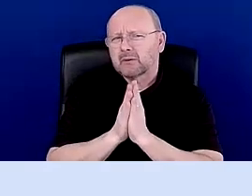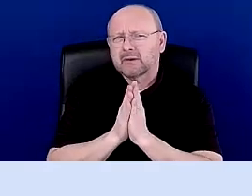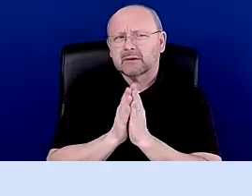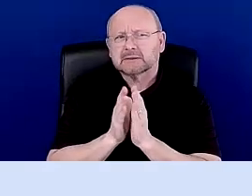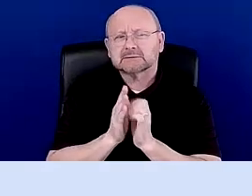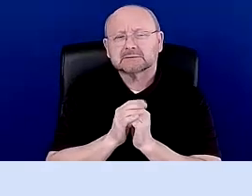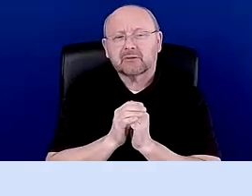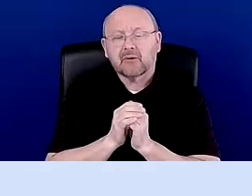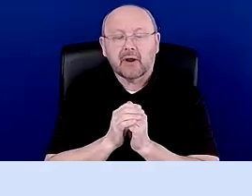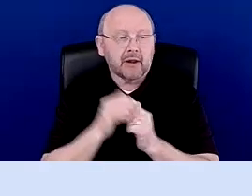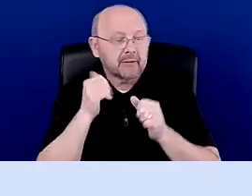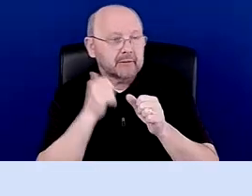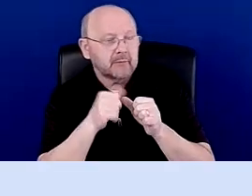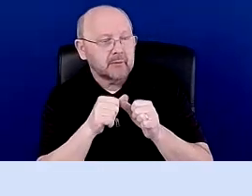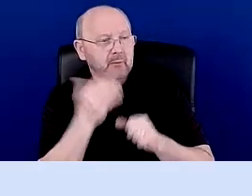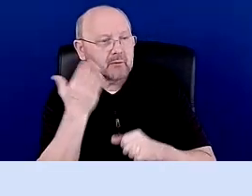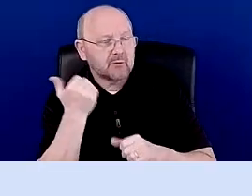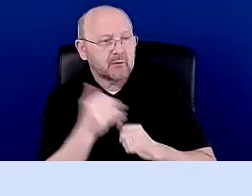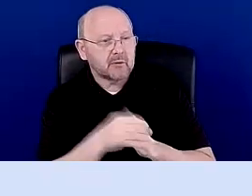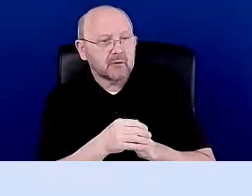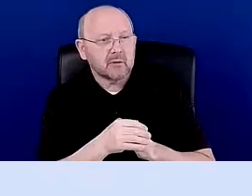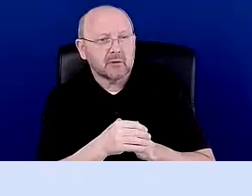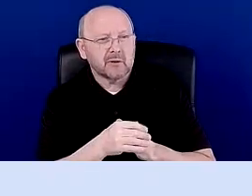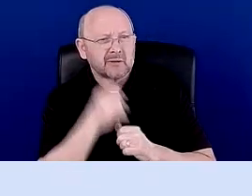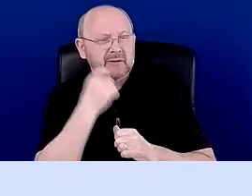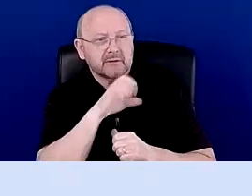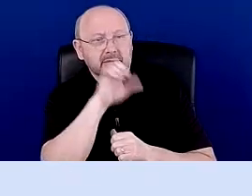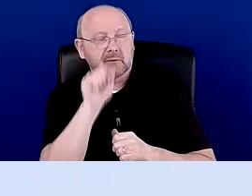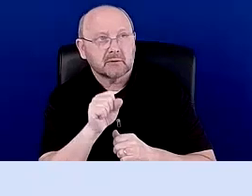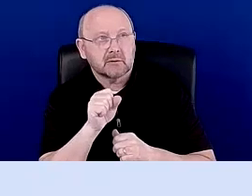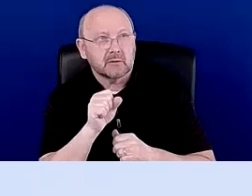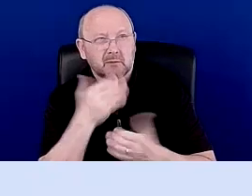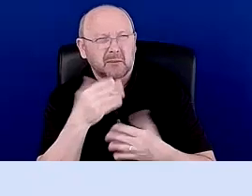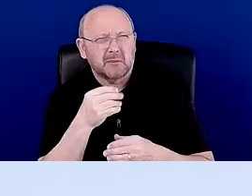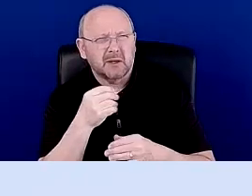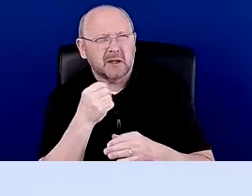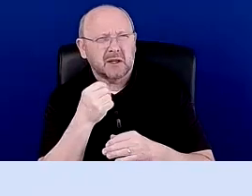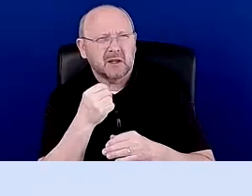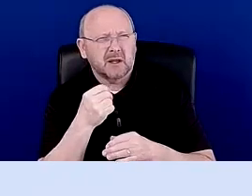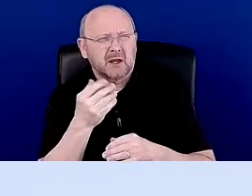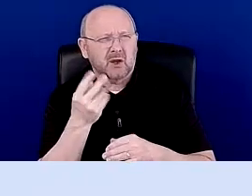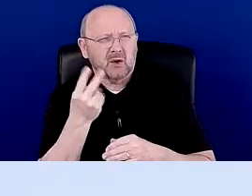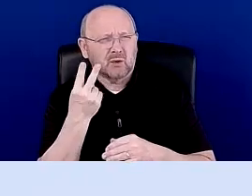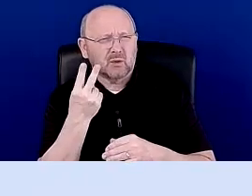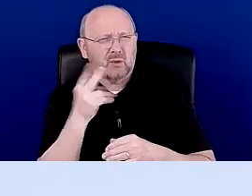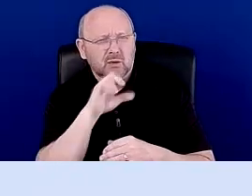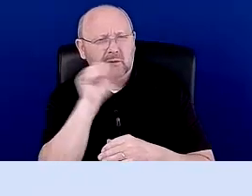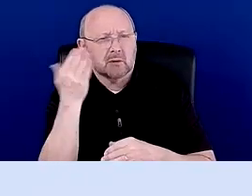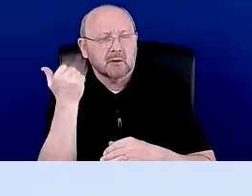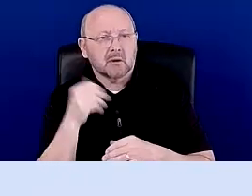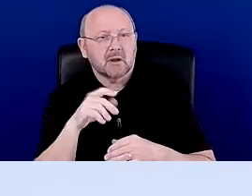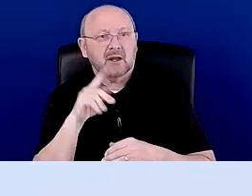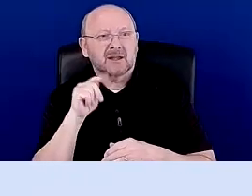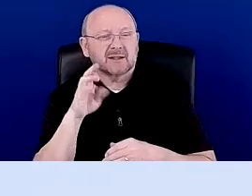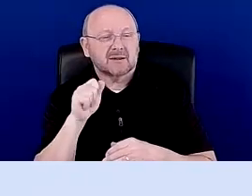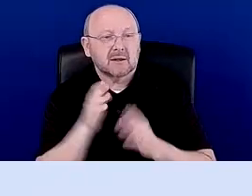Um, I remember, uh, I think it was last semester or maybe it was the semester before there was, um, it was a textbook for medical law and